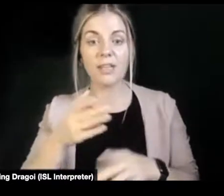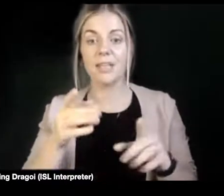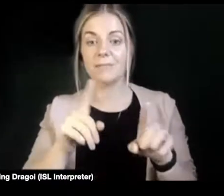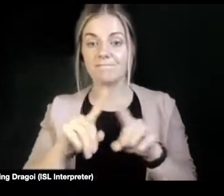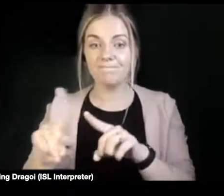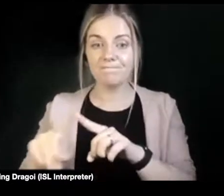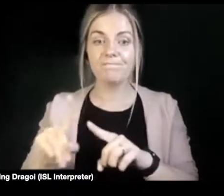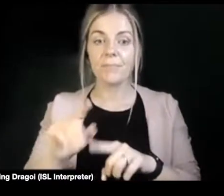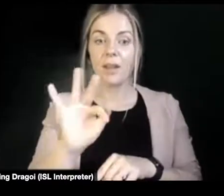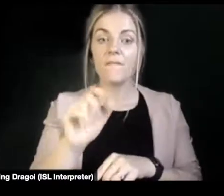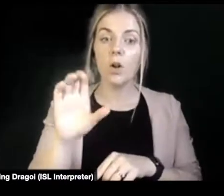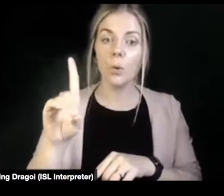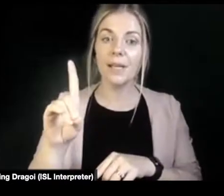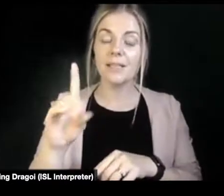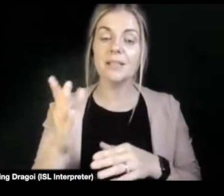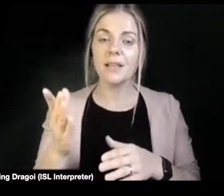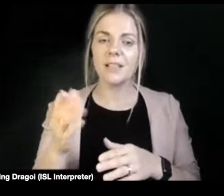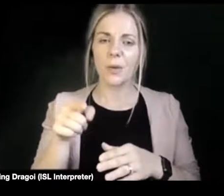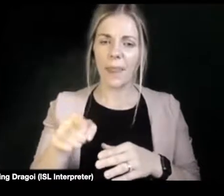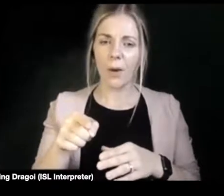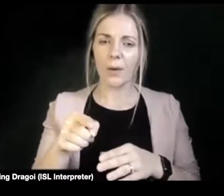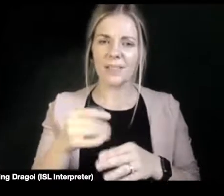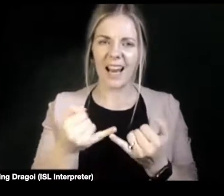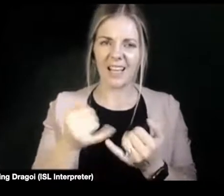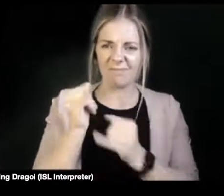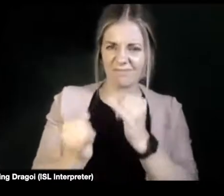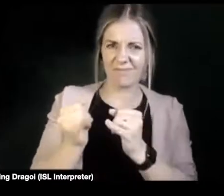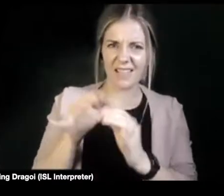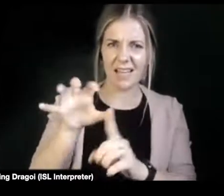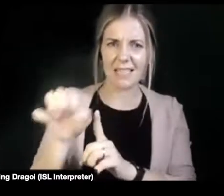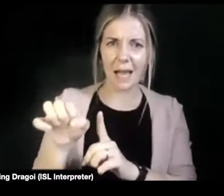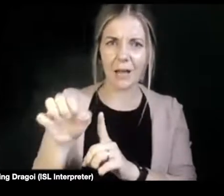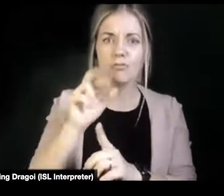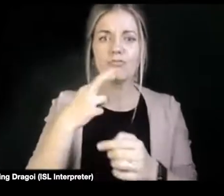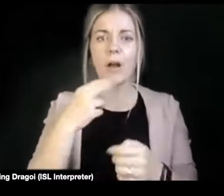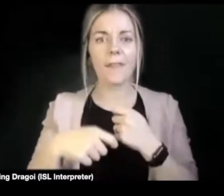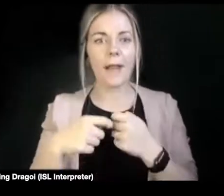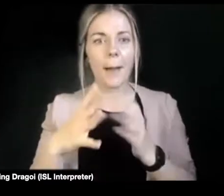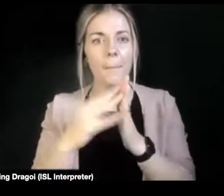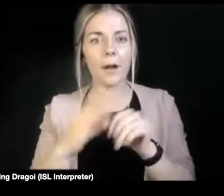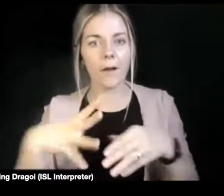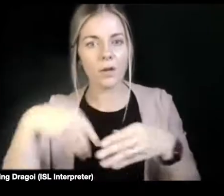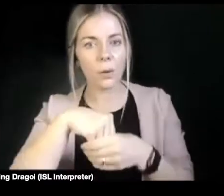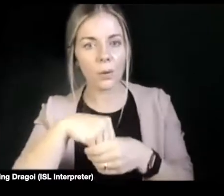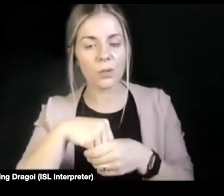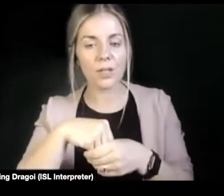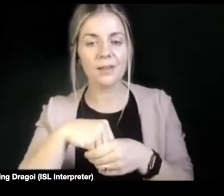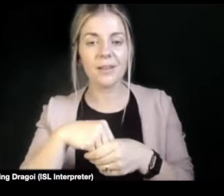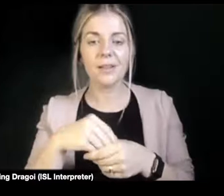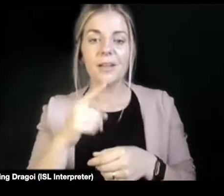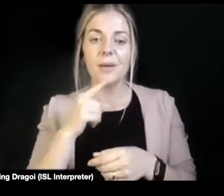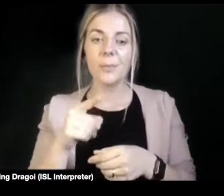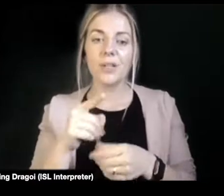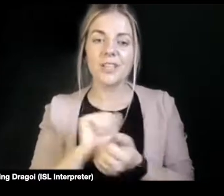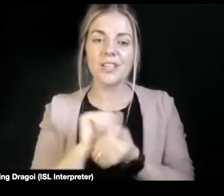gender rather than a model of inclusion. Yet in reality, changes to language has been around for a lot longer than